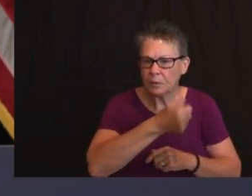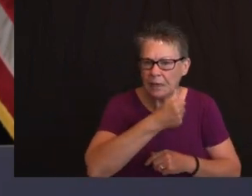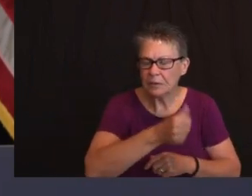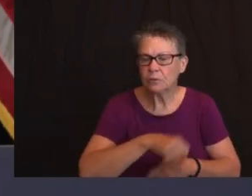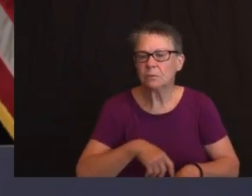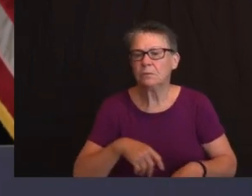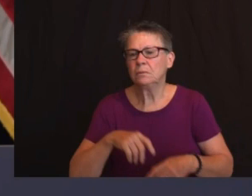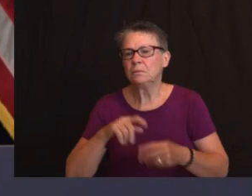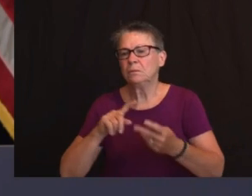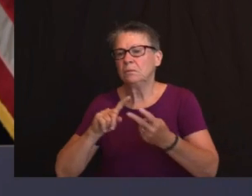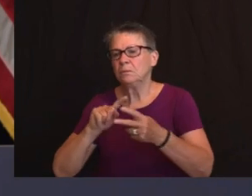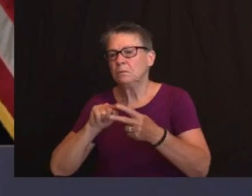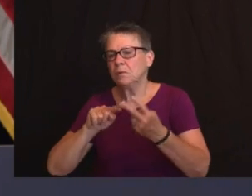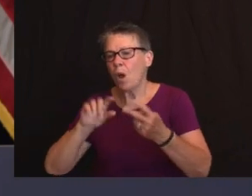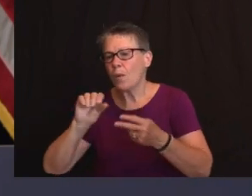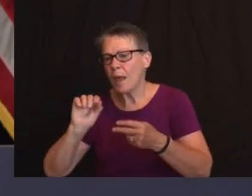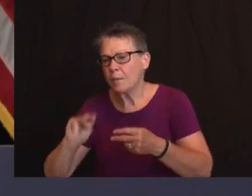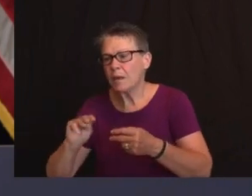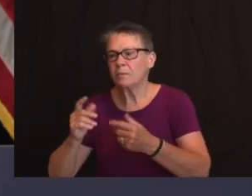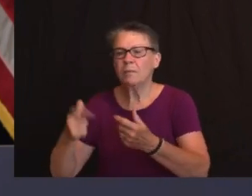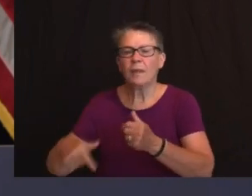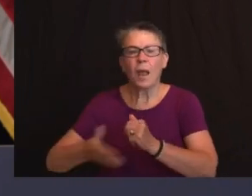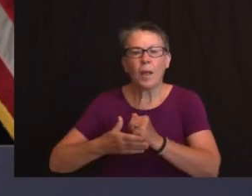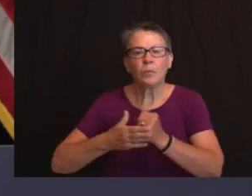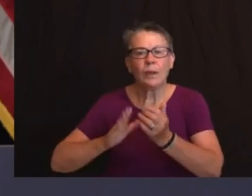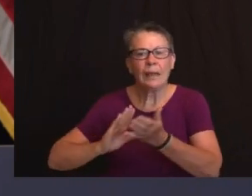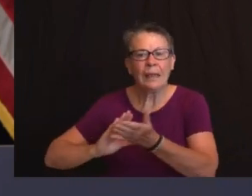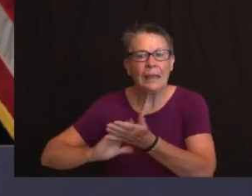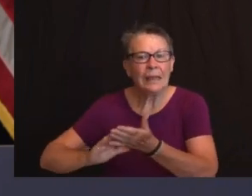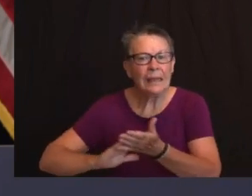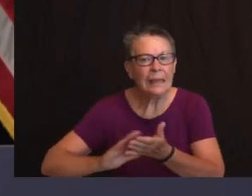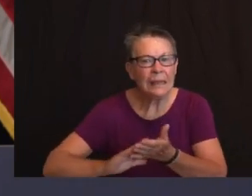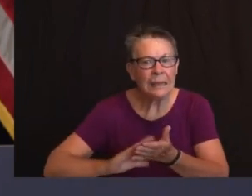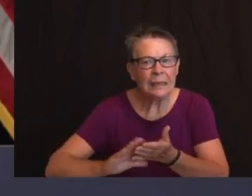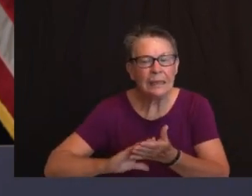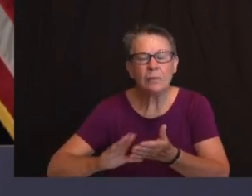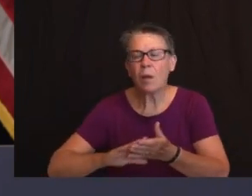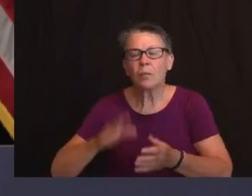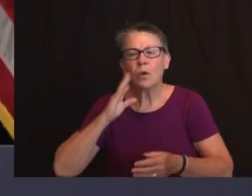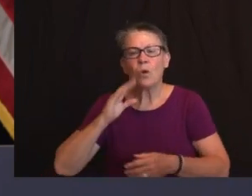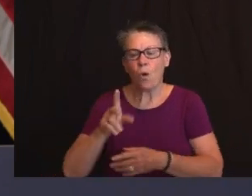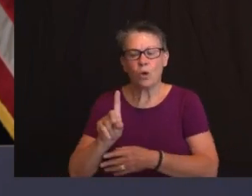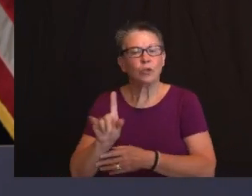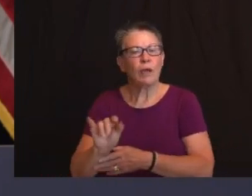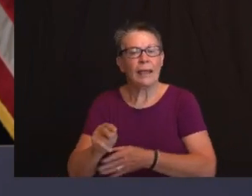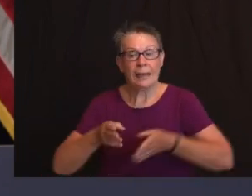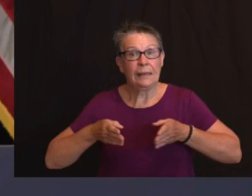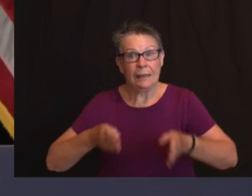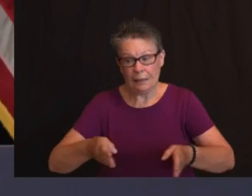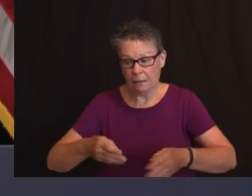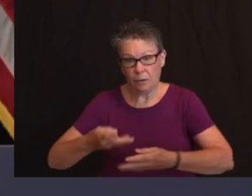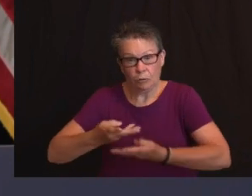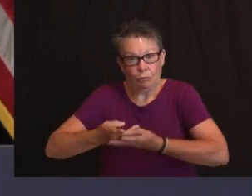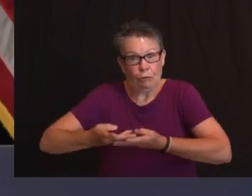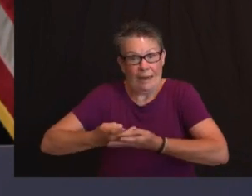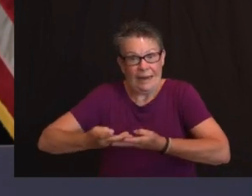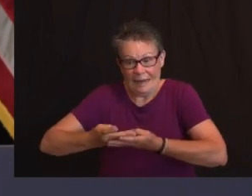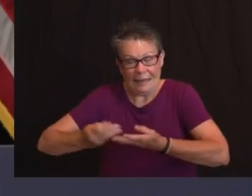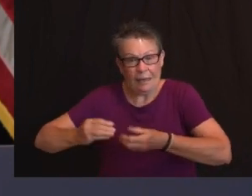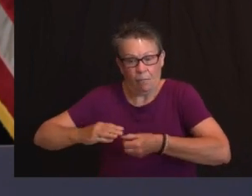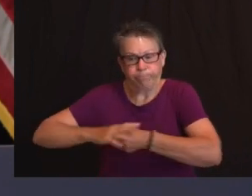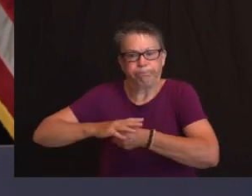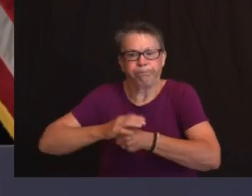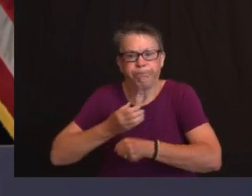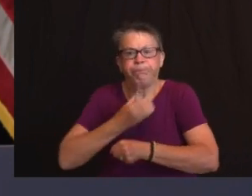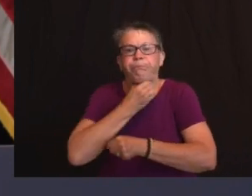sure that their tree service vendors are lined up making sure that their pump stations generators are working